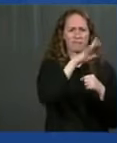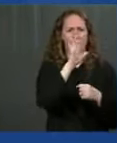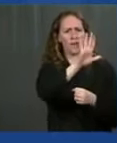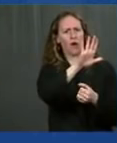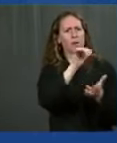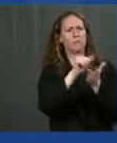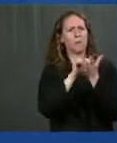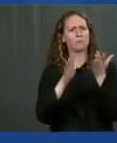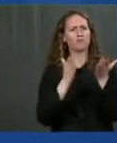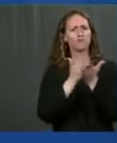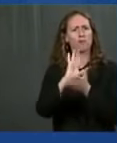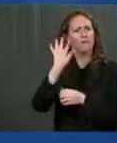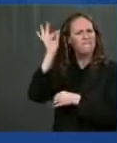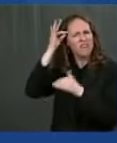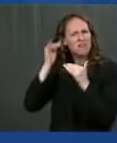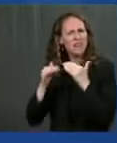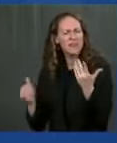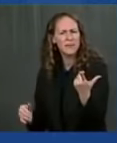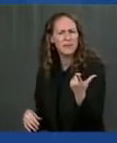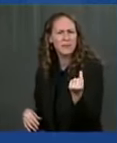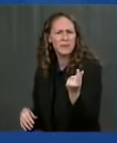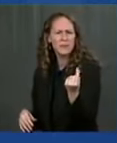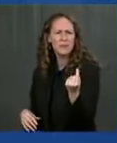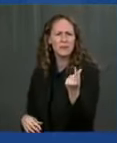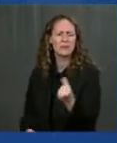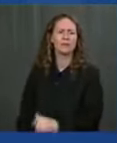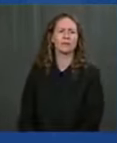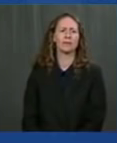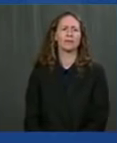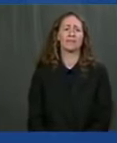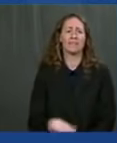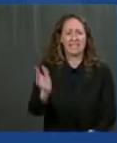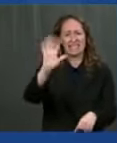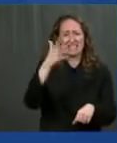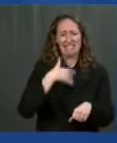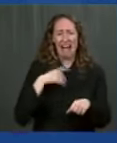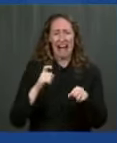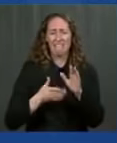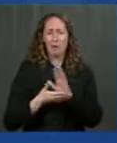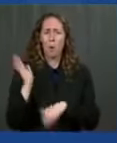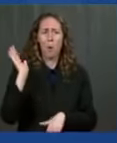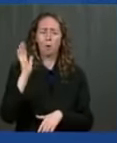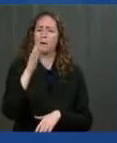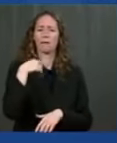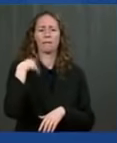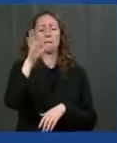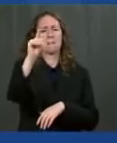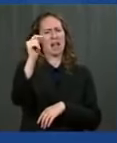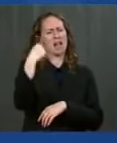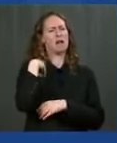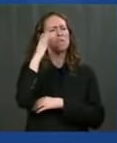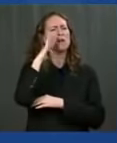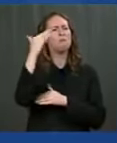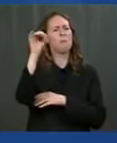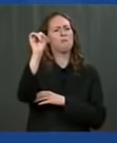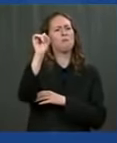Mr. I'm late for going down. I'm going to talk about these things from Louisiana. But